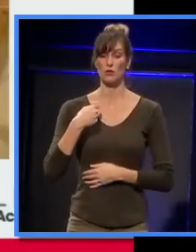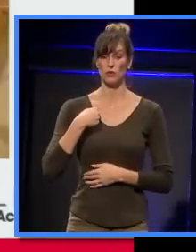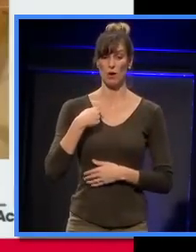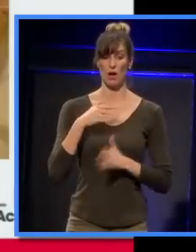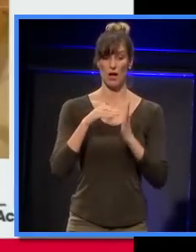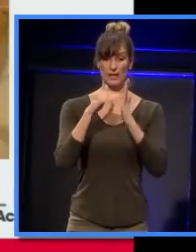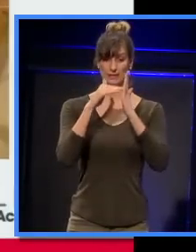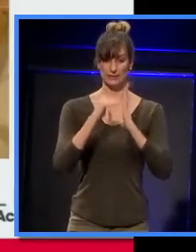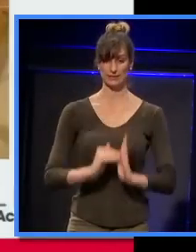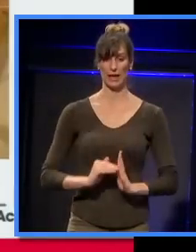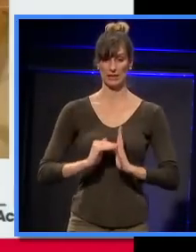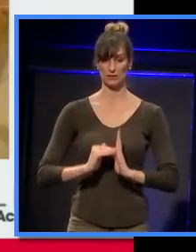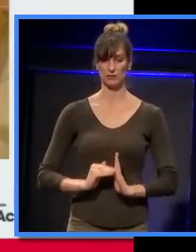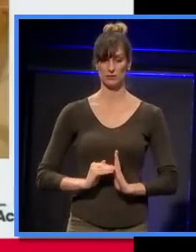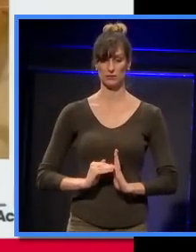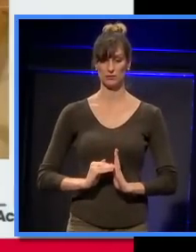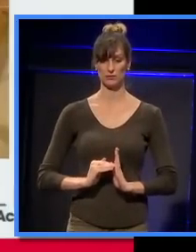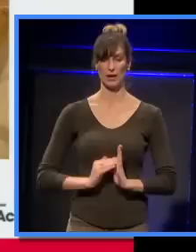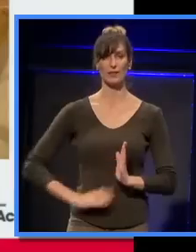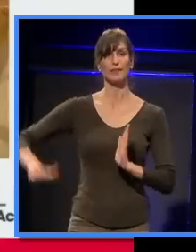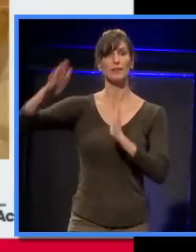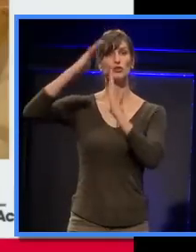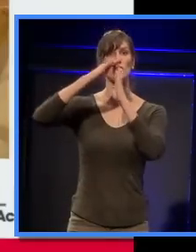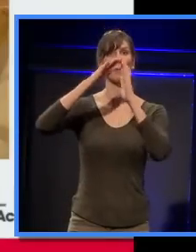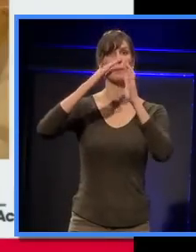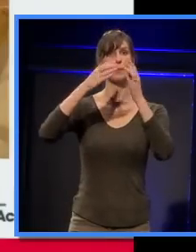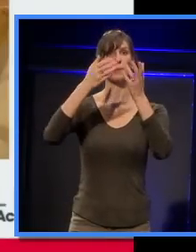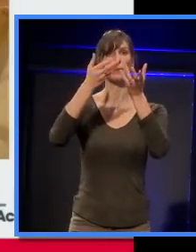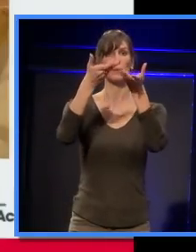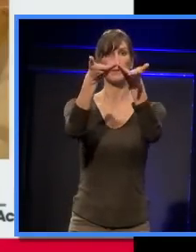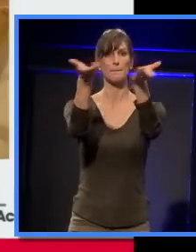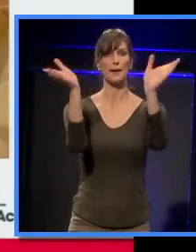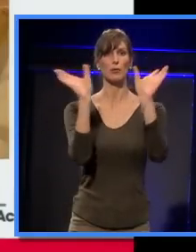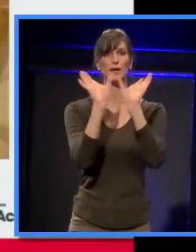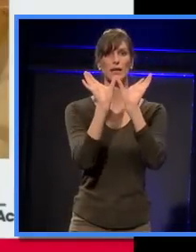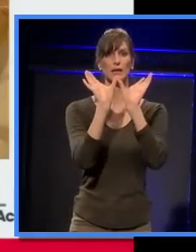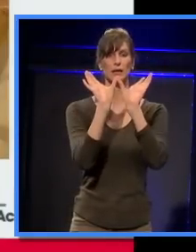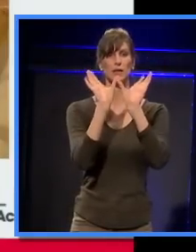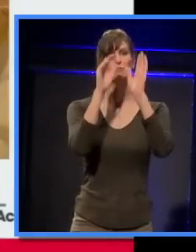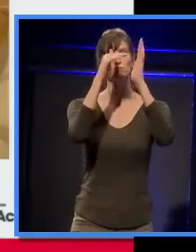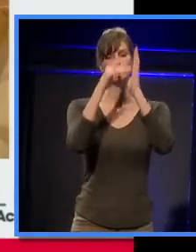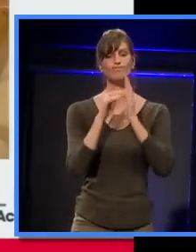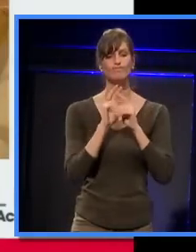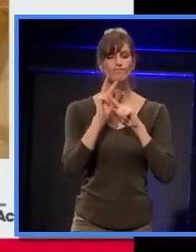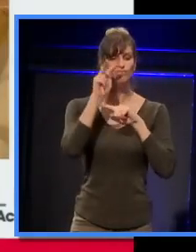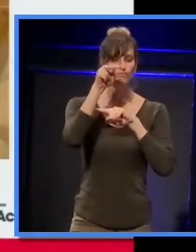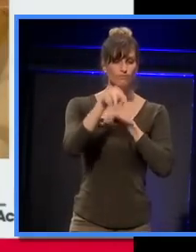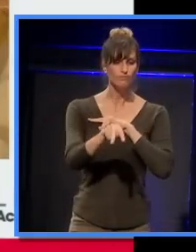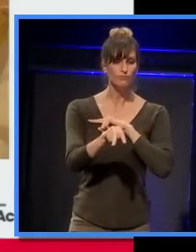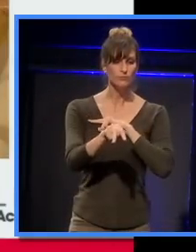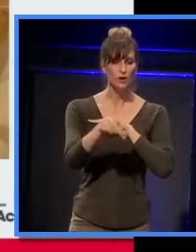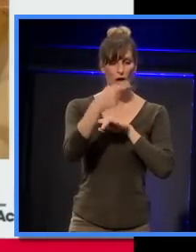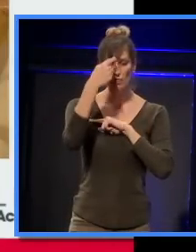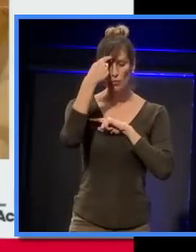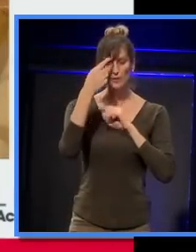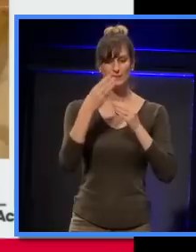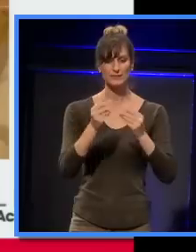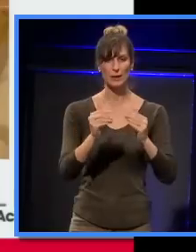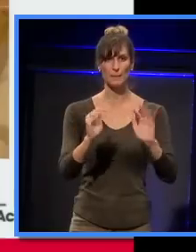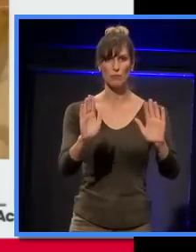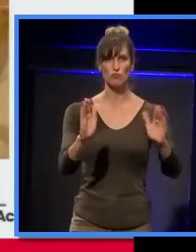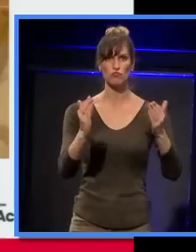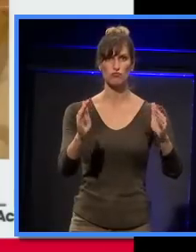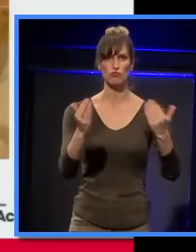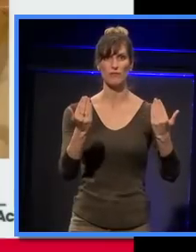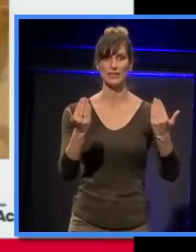very uppermost balcony, and I'd never realised they were going to finish a lot of the reflecting surfaces in